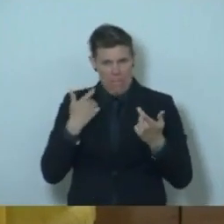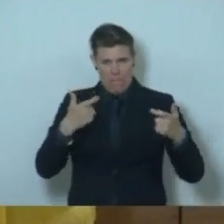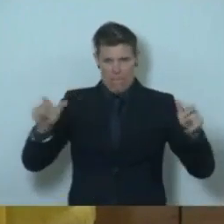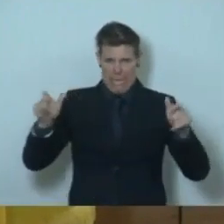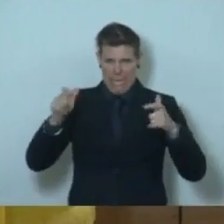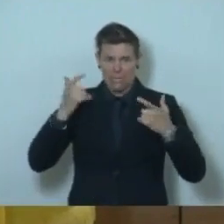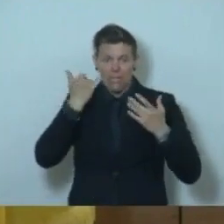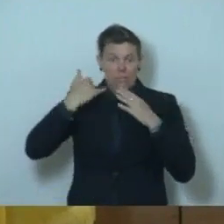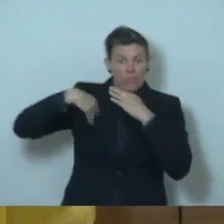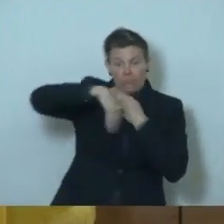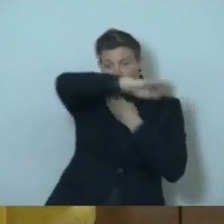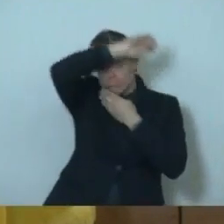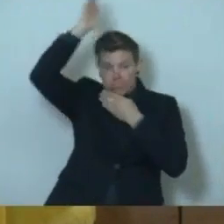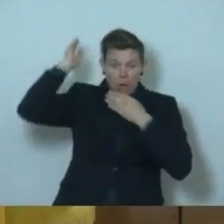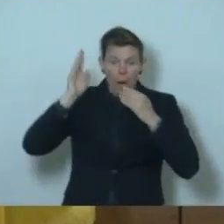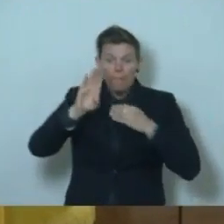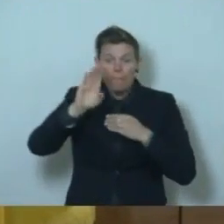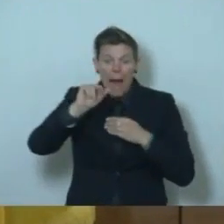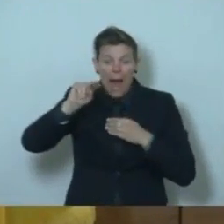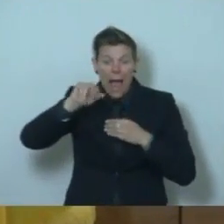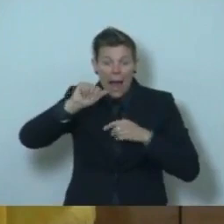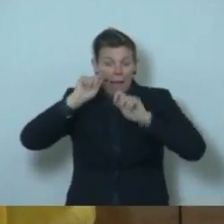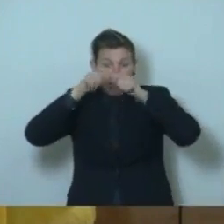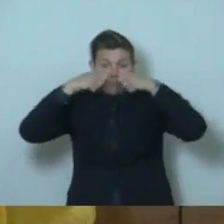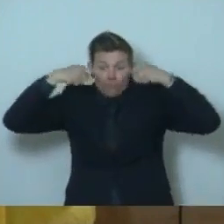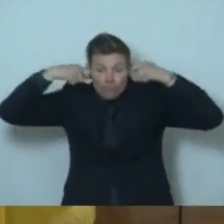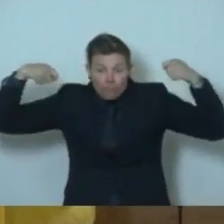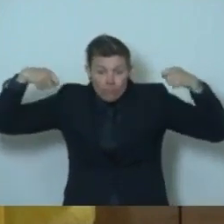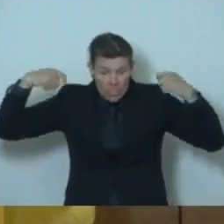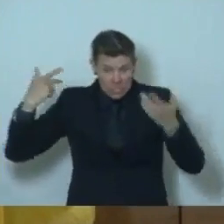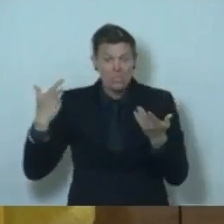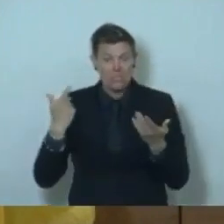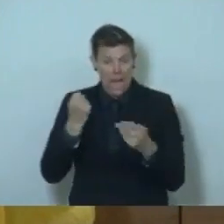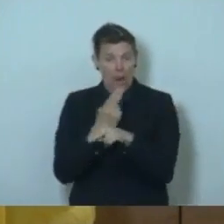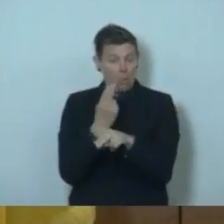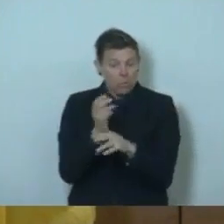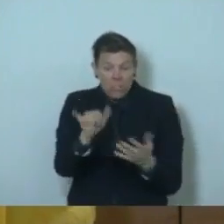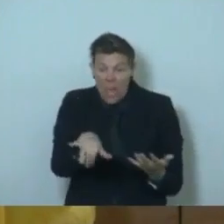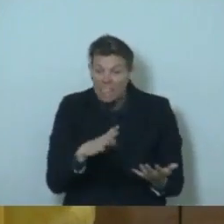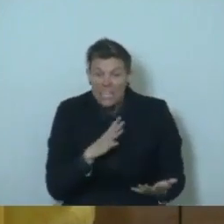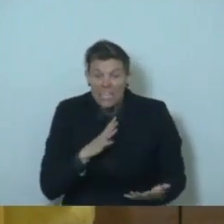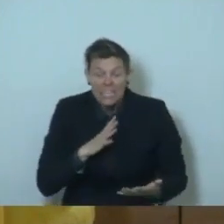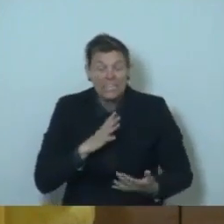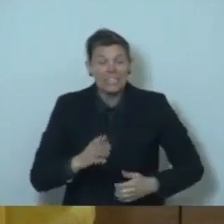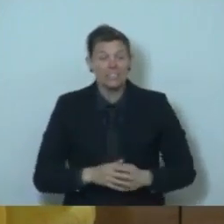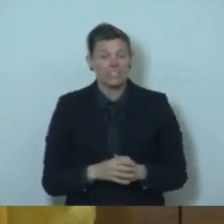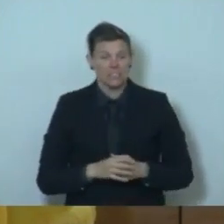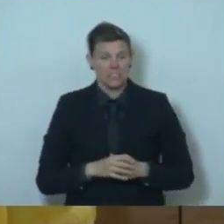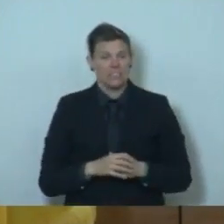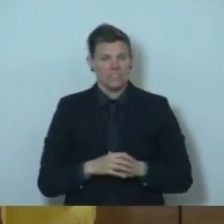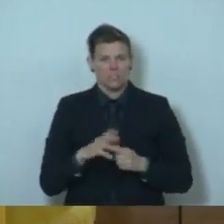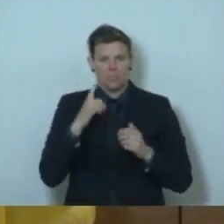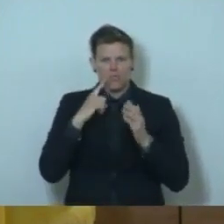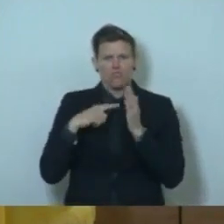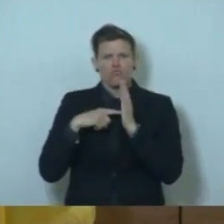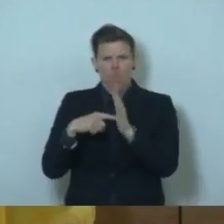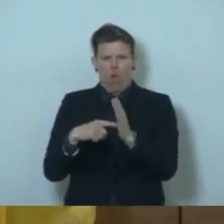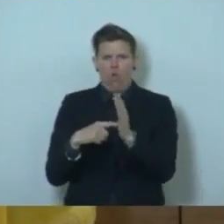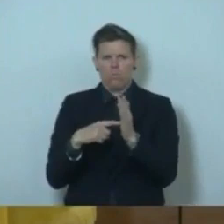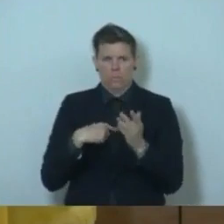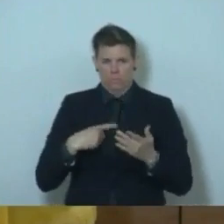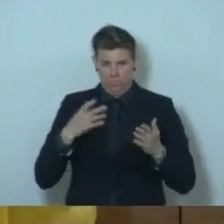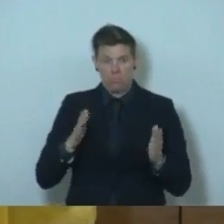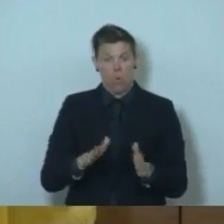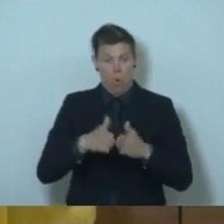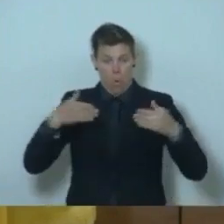tie it and cover your nose and mouth. I'm going to show you how to make one that's a little more fitted. All right. Open it up.